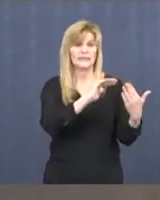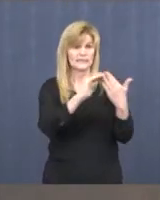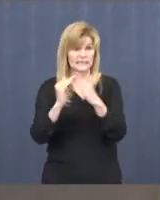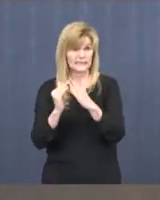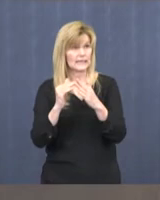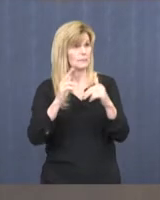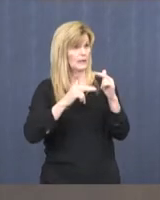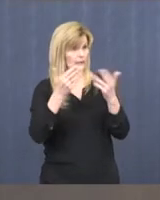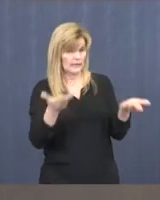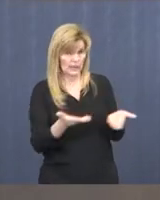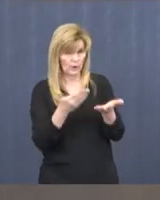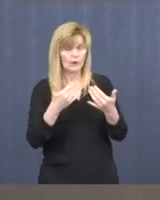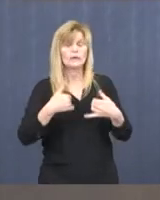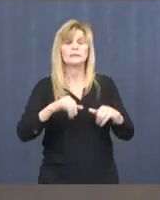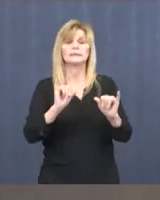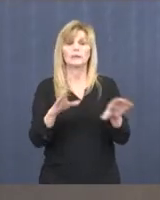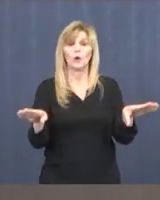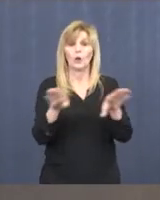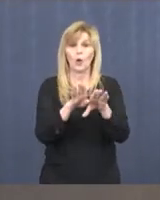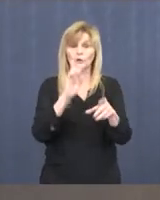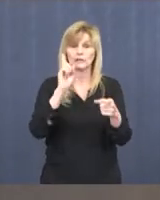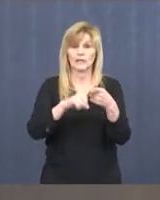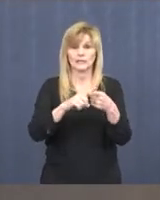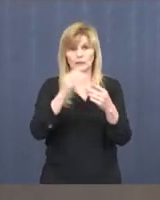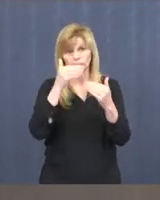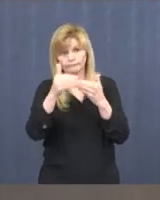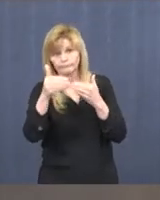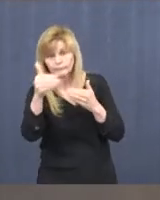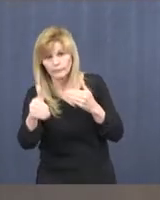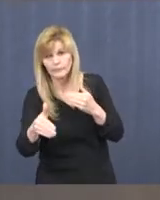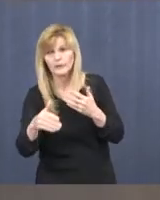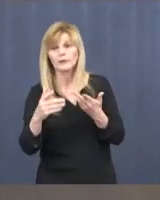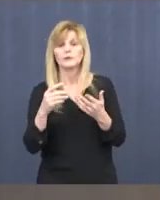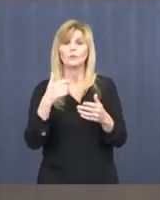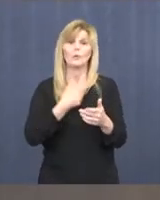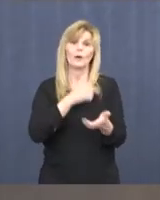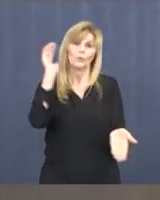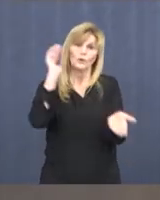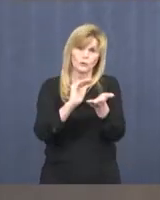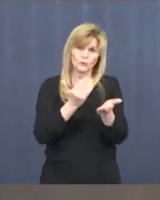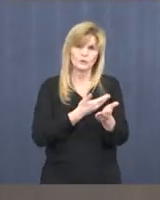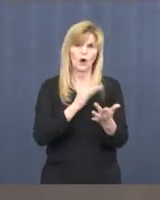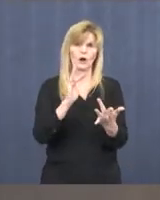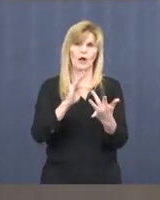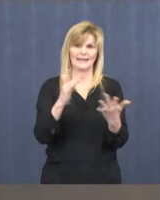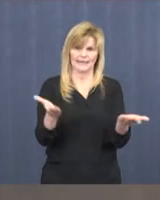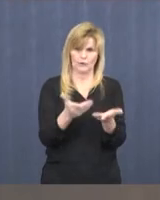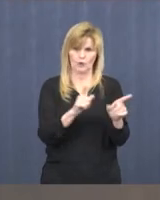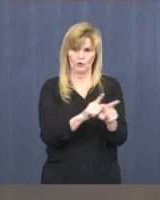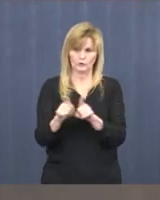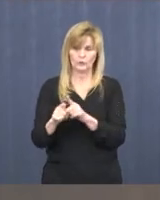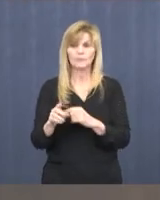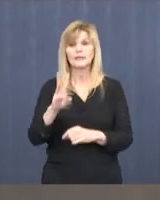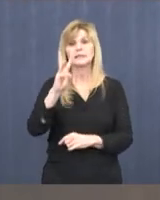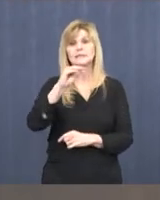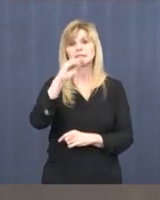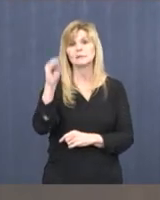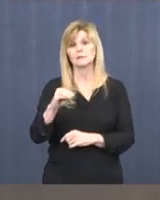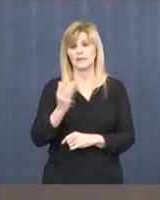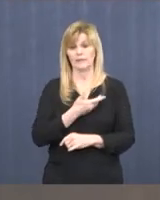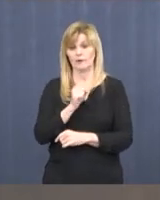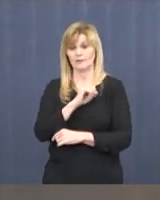continue to be closed to the public until further notice in order to reduce unnecessary contact. More than 60% of our staff